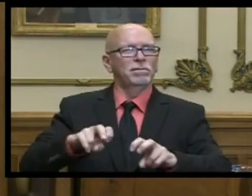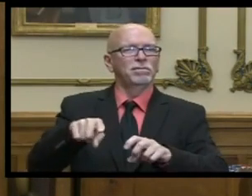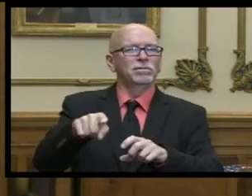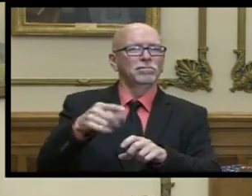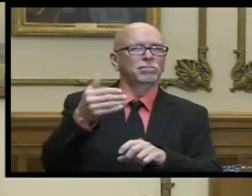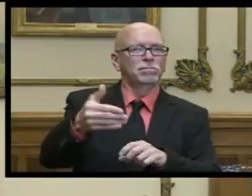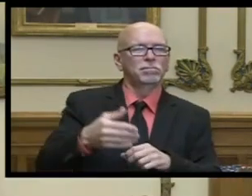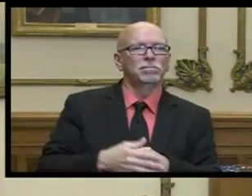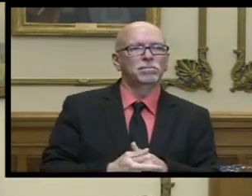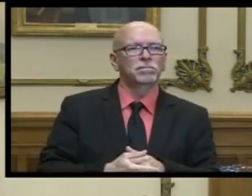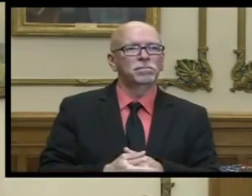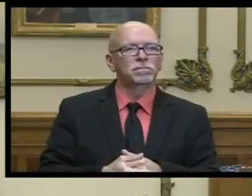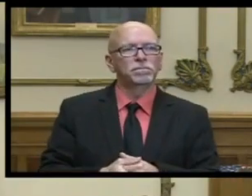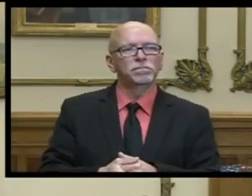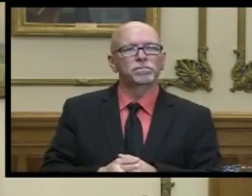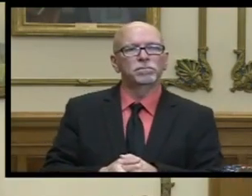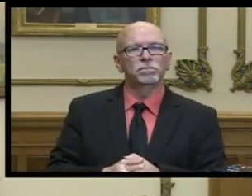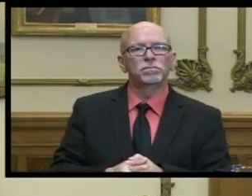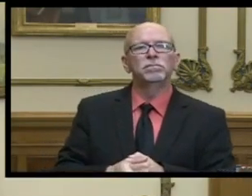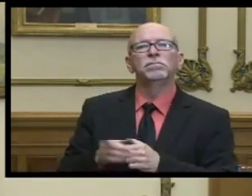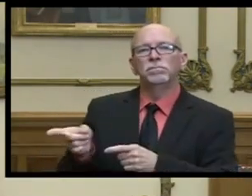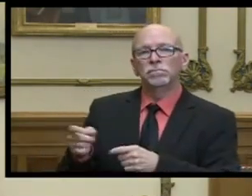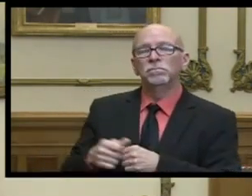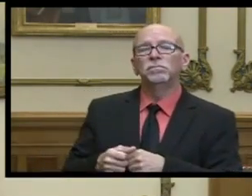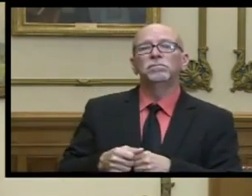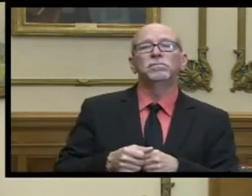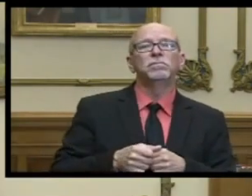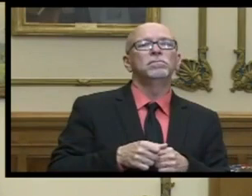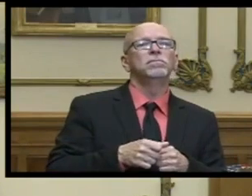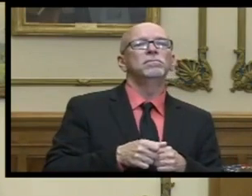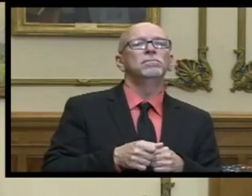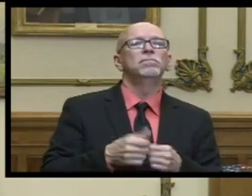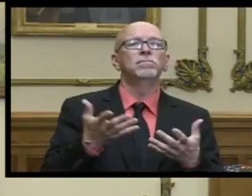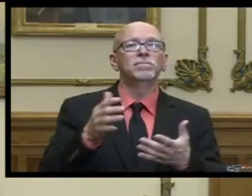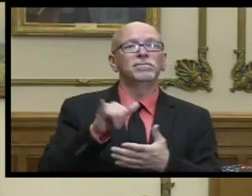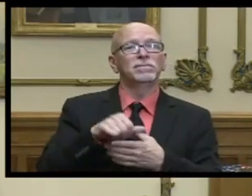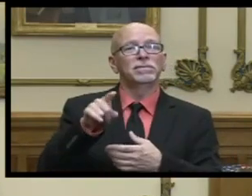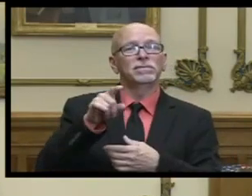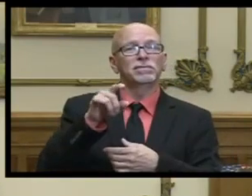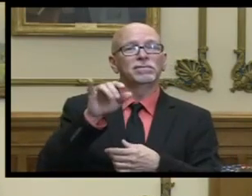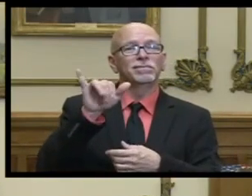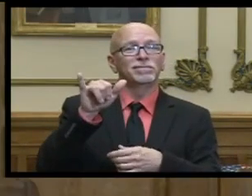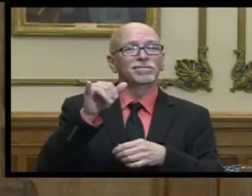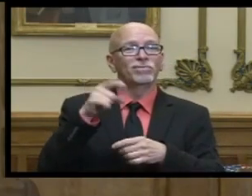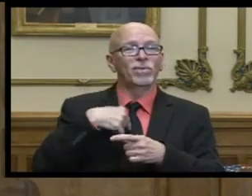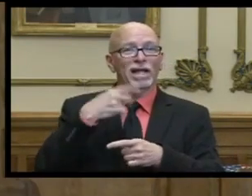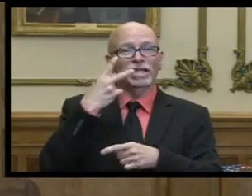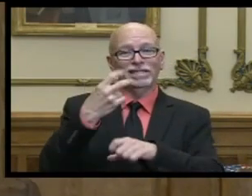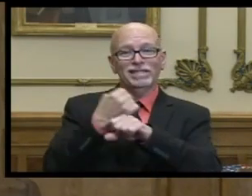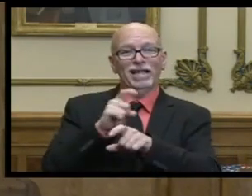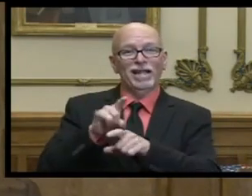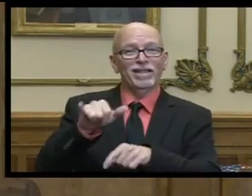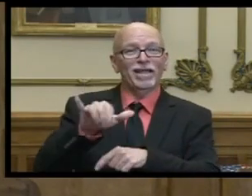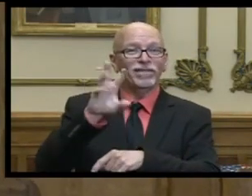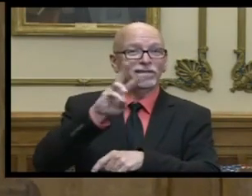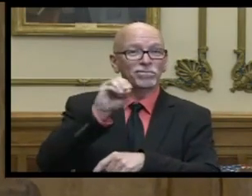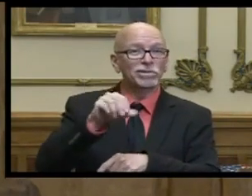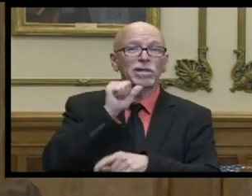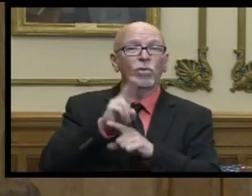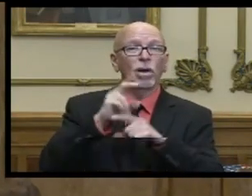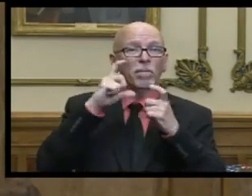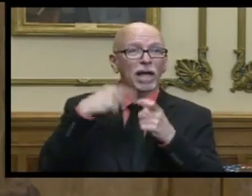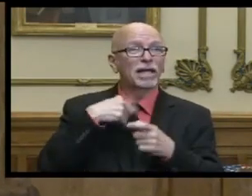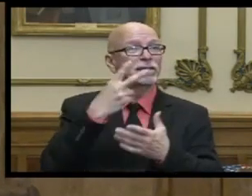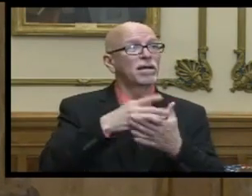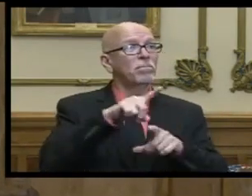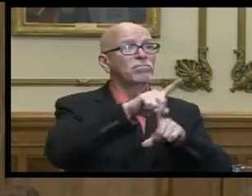sure so that data i've seen data like that i've seen data that the schools